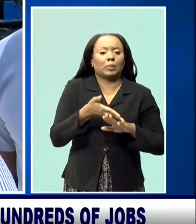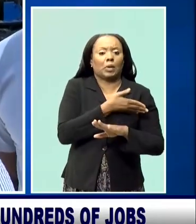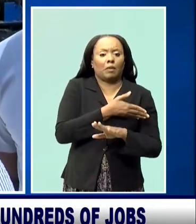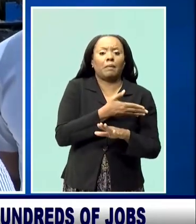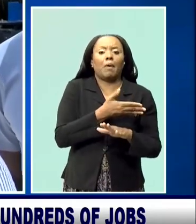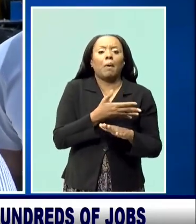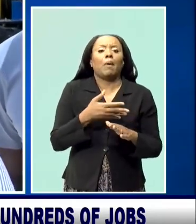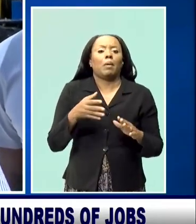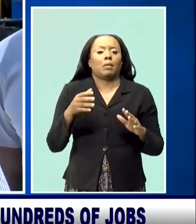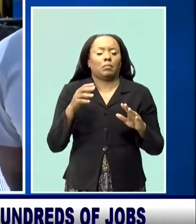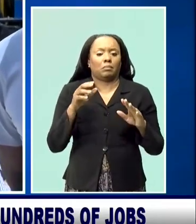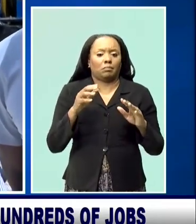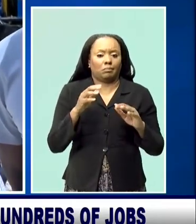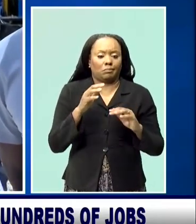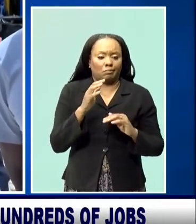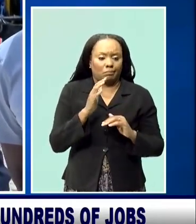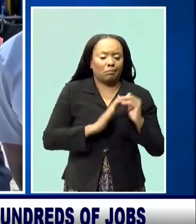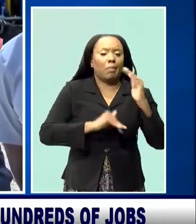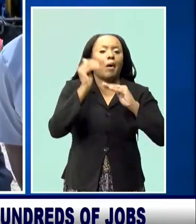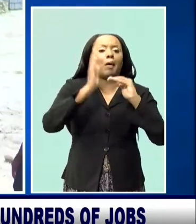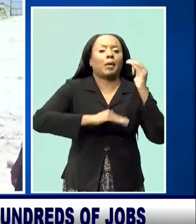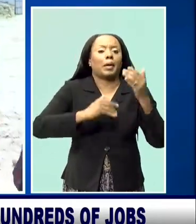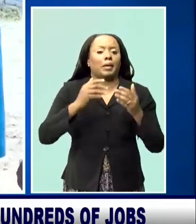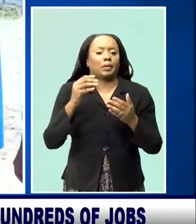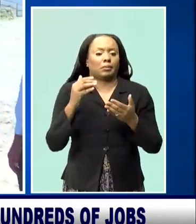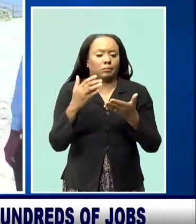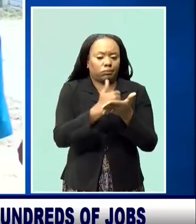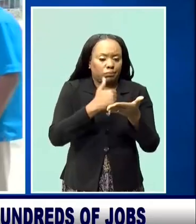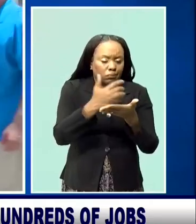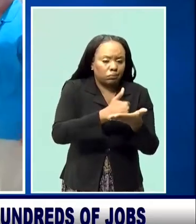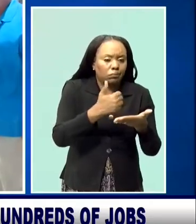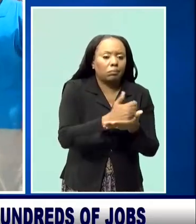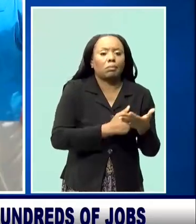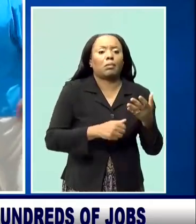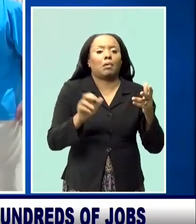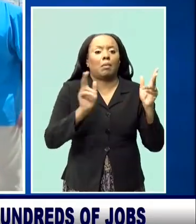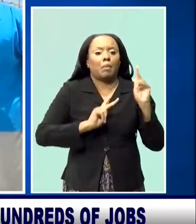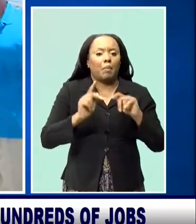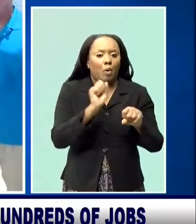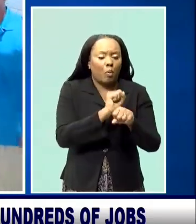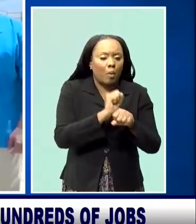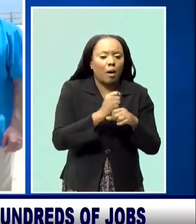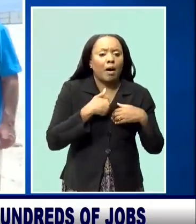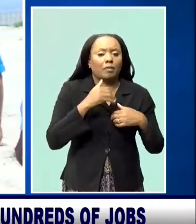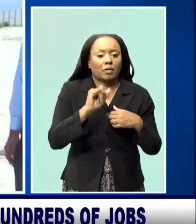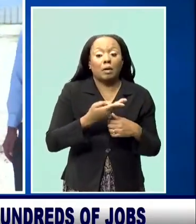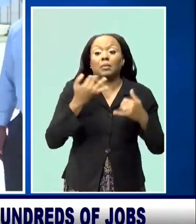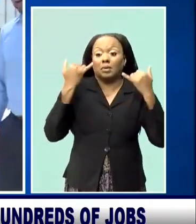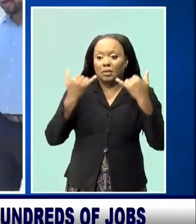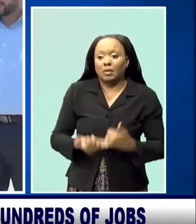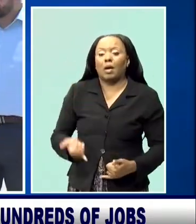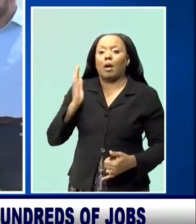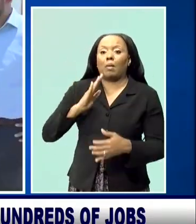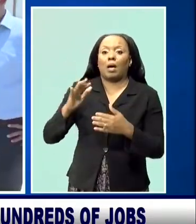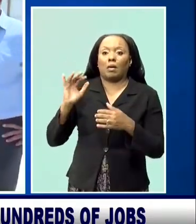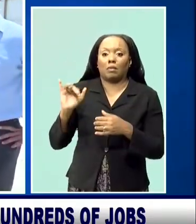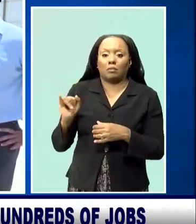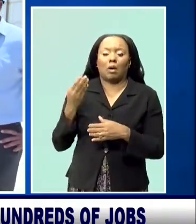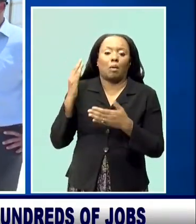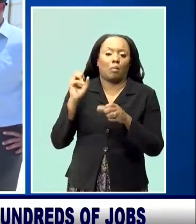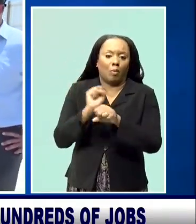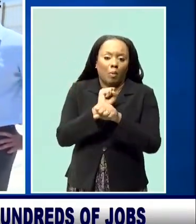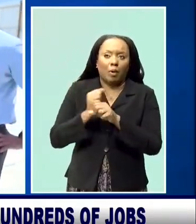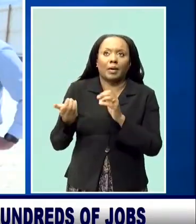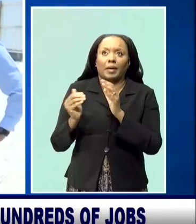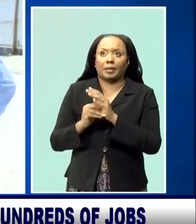jobs for Bajans can do so again in this way. Trinidadian-based company Cruisin will be responsible for the hotel construction. Project